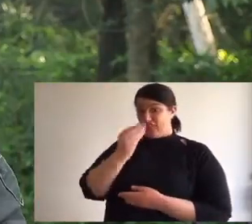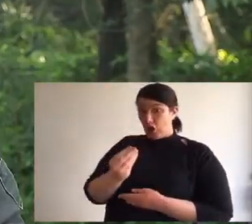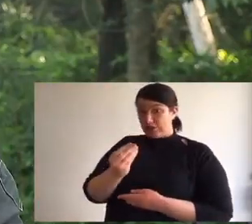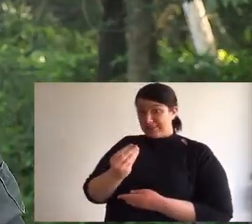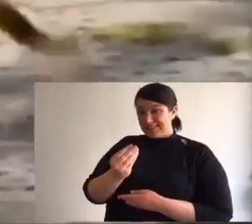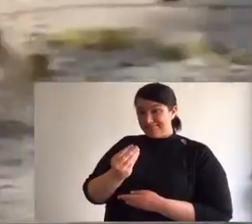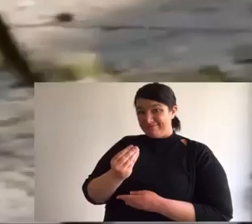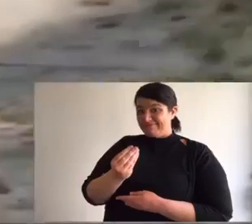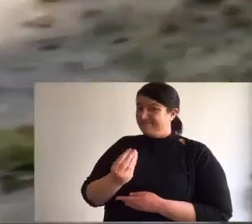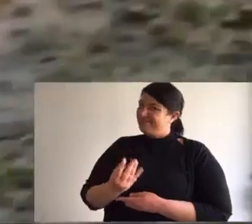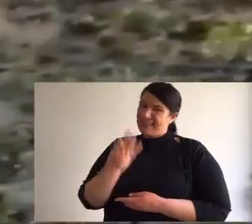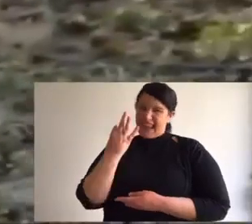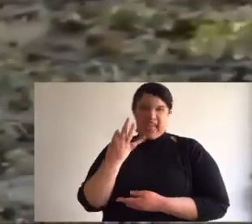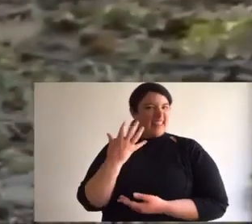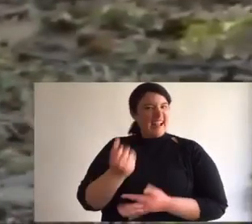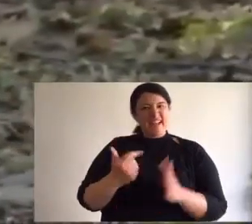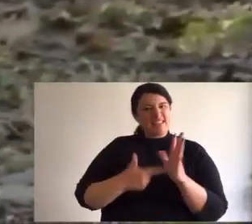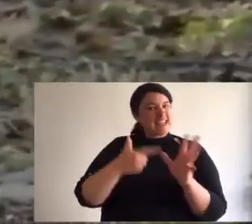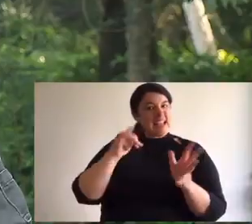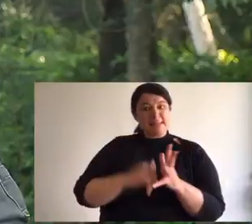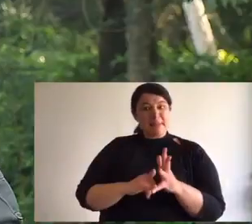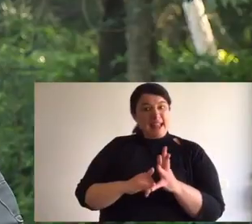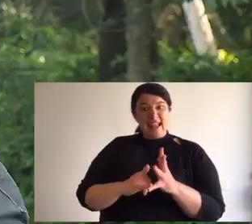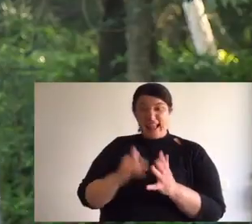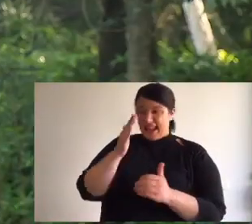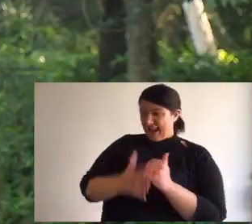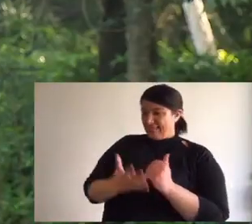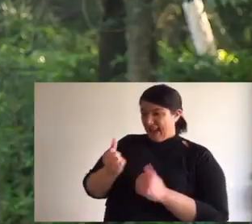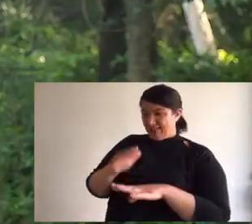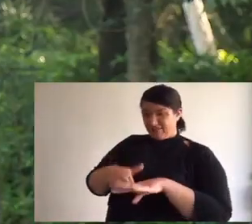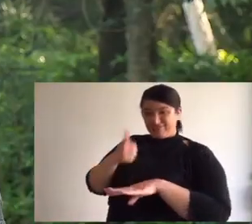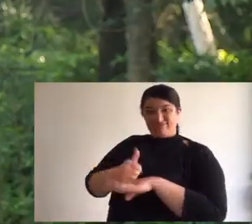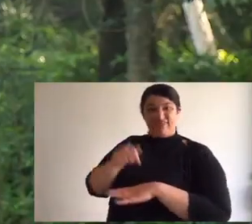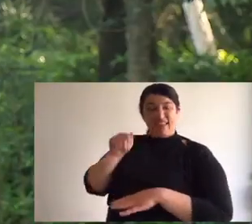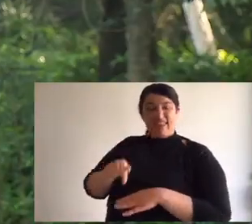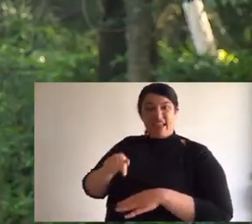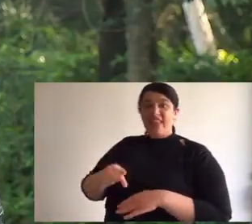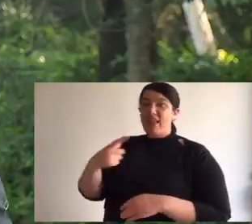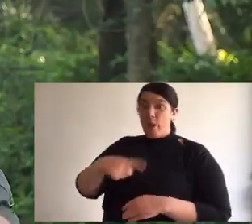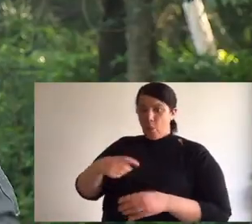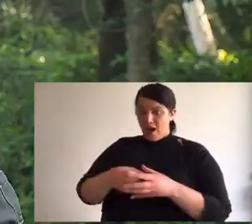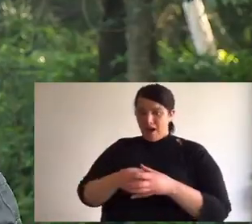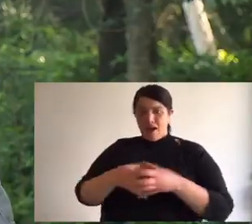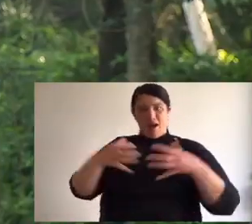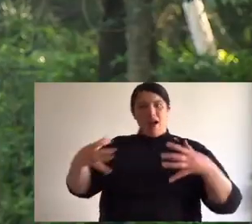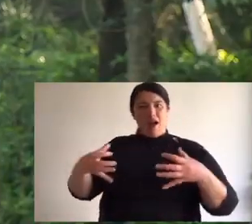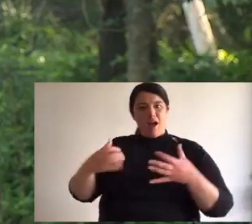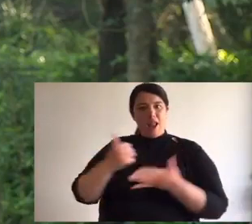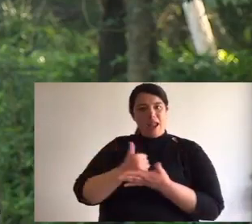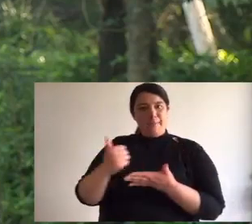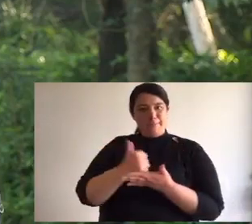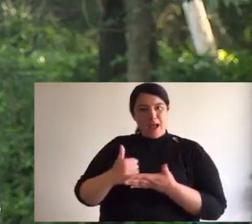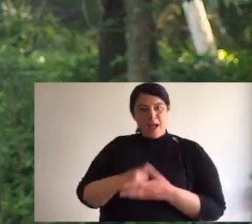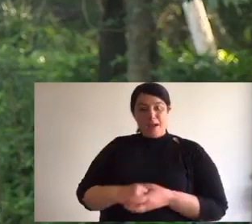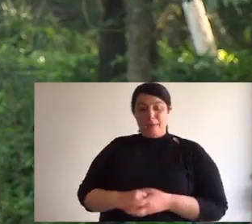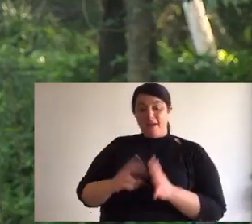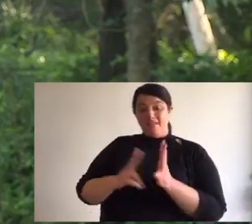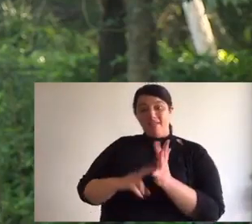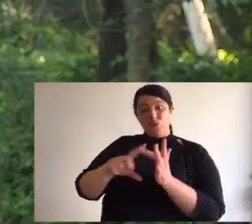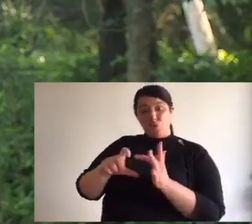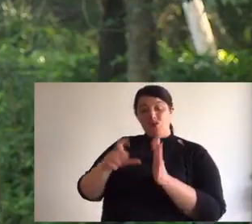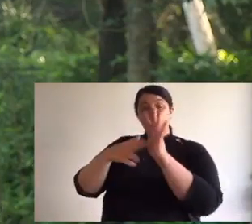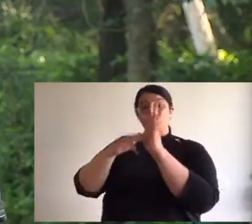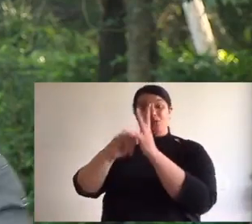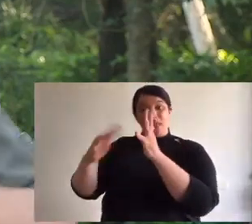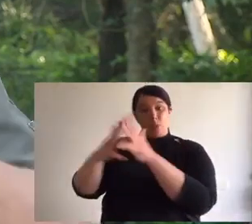And guess what? The feral fox isn't found in Tasmania. It never got there. And that might be one of the reasons why the spotted tail quoll is doing